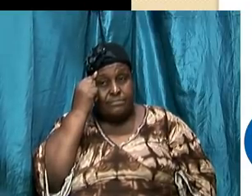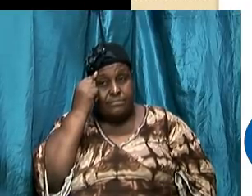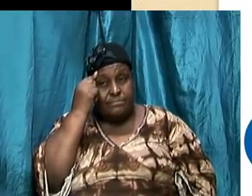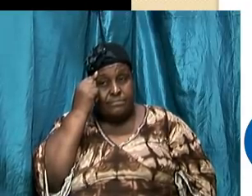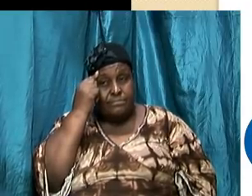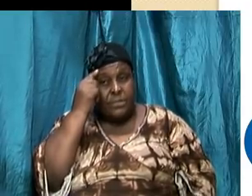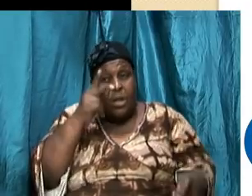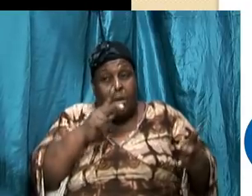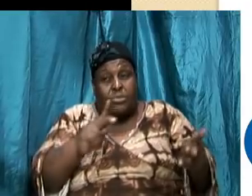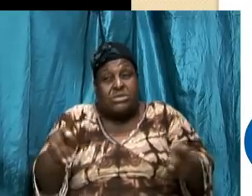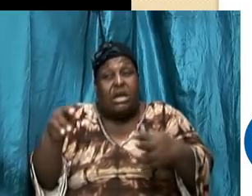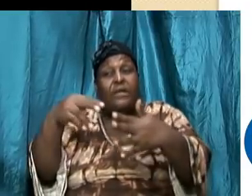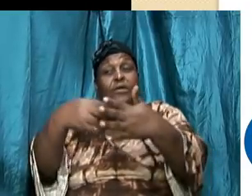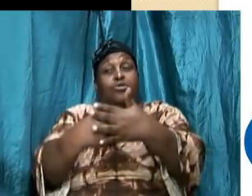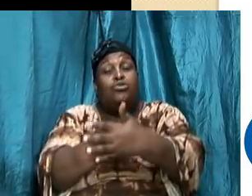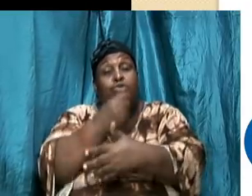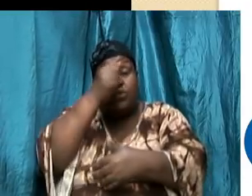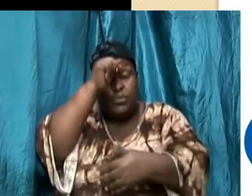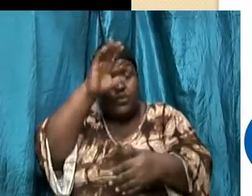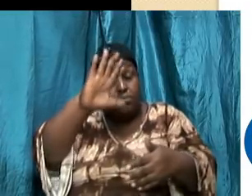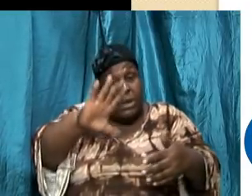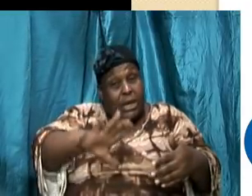put on the new man